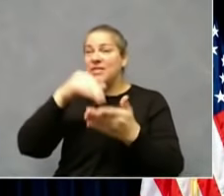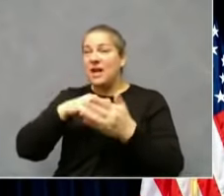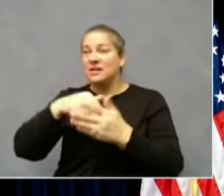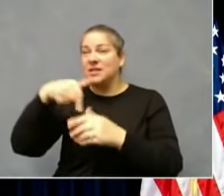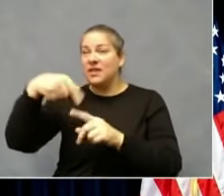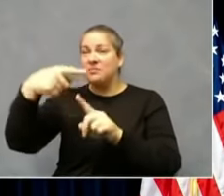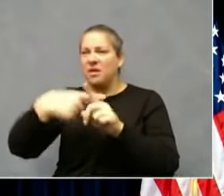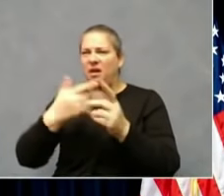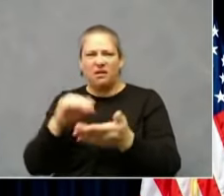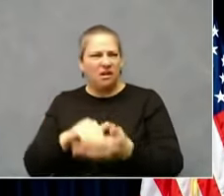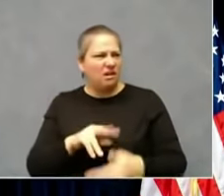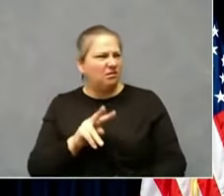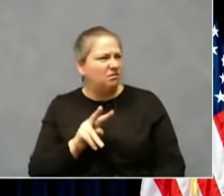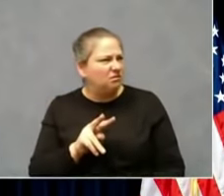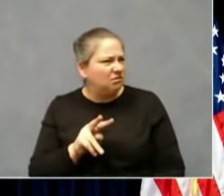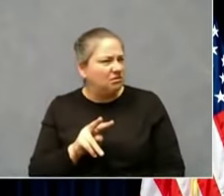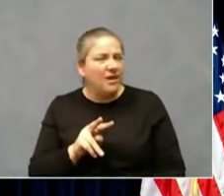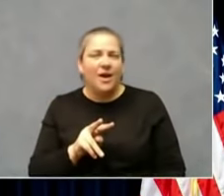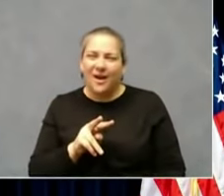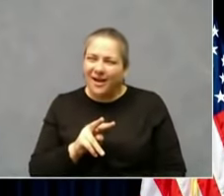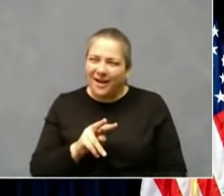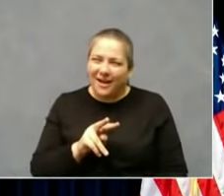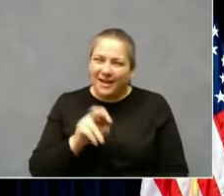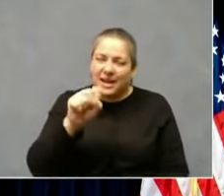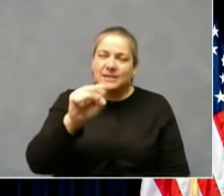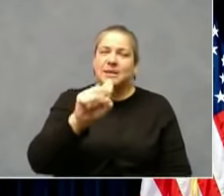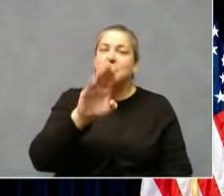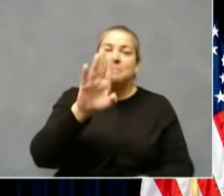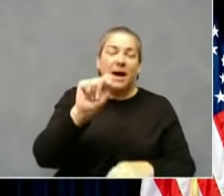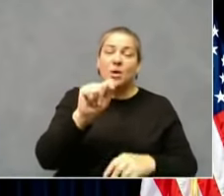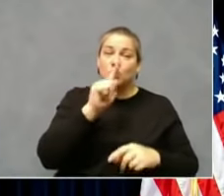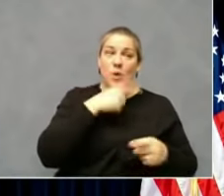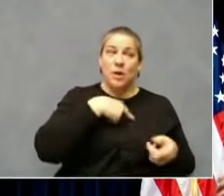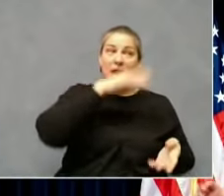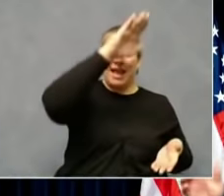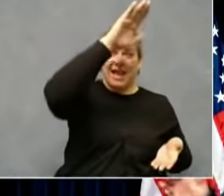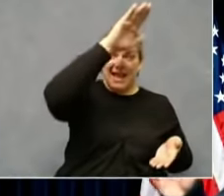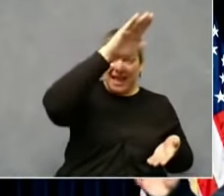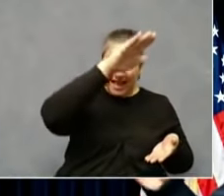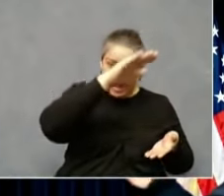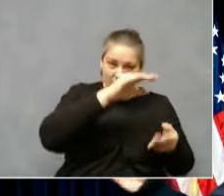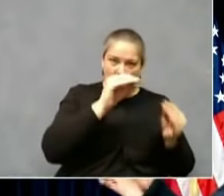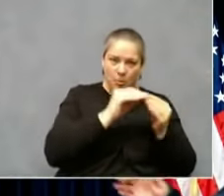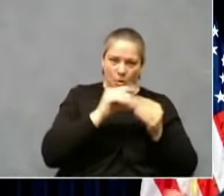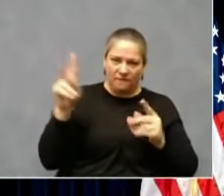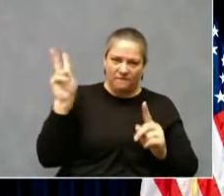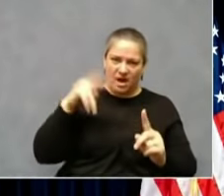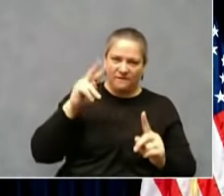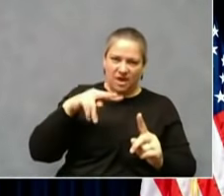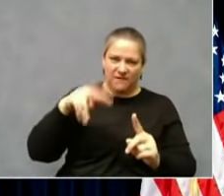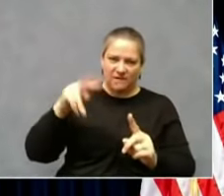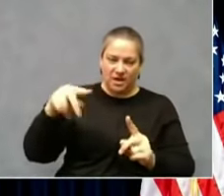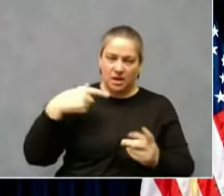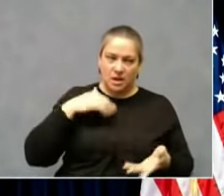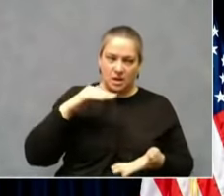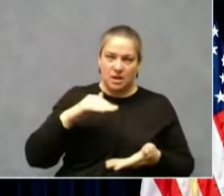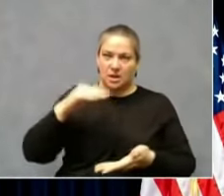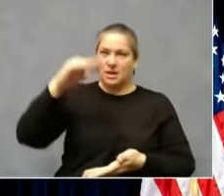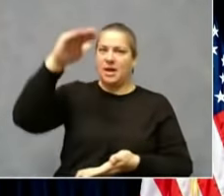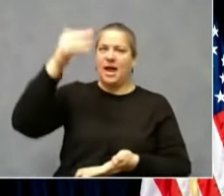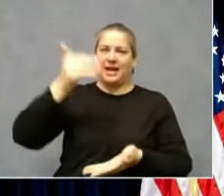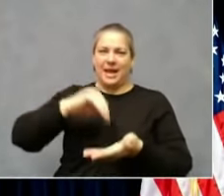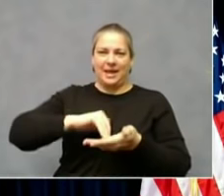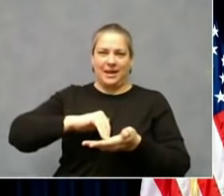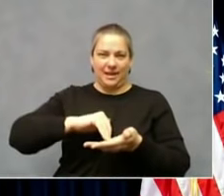other people are filing for unemployment. So please know that each month that goes by bring